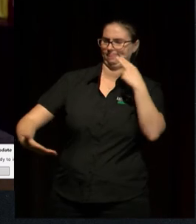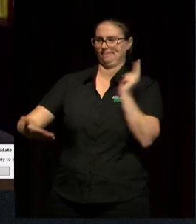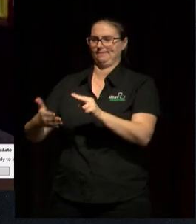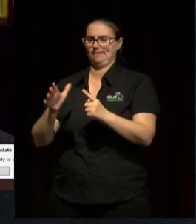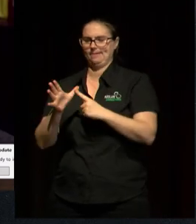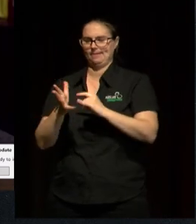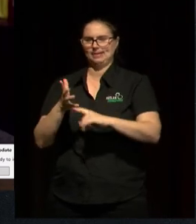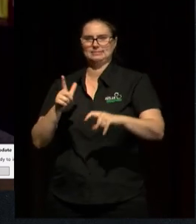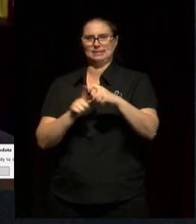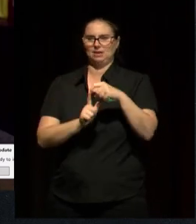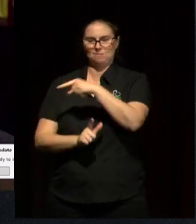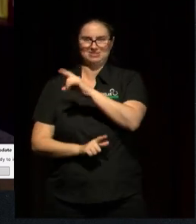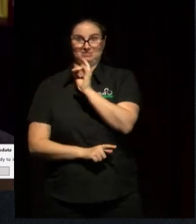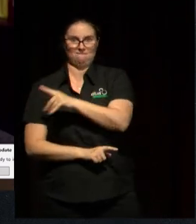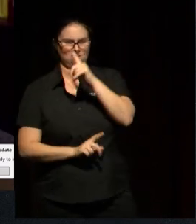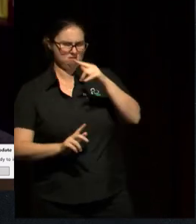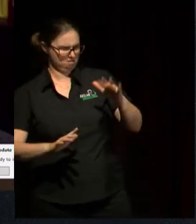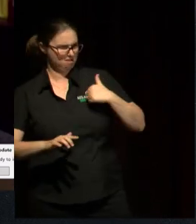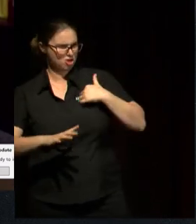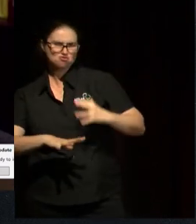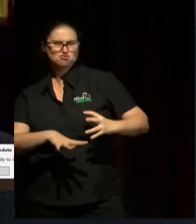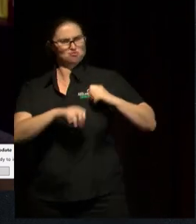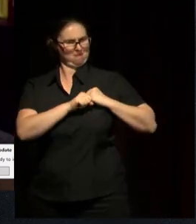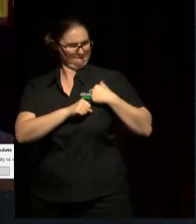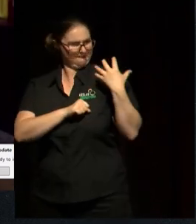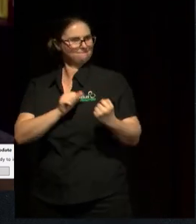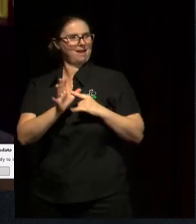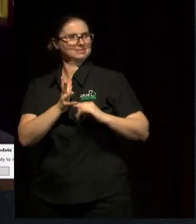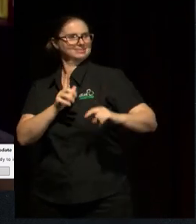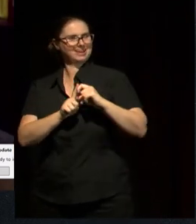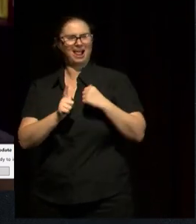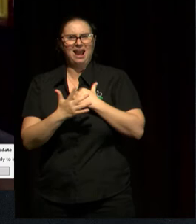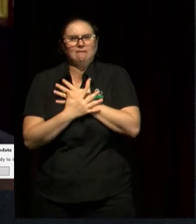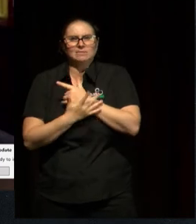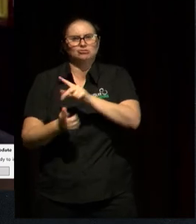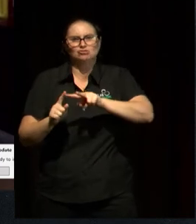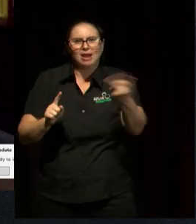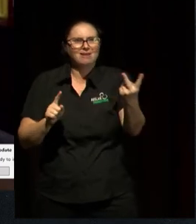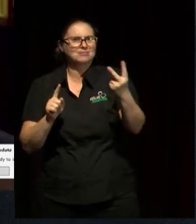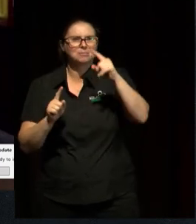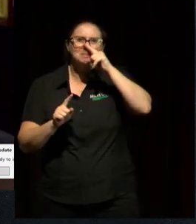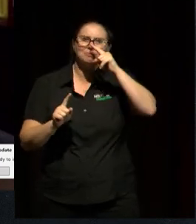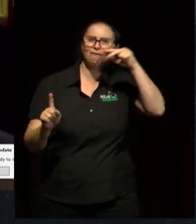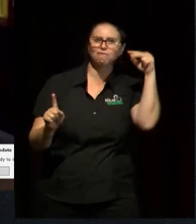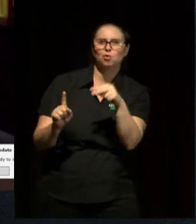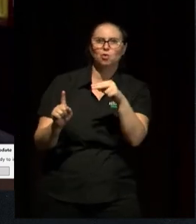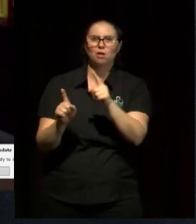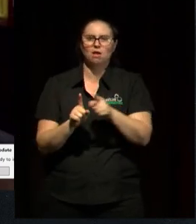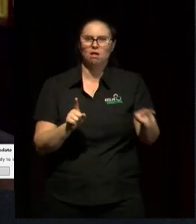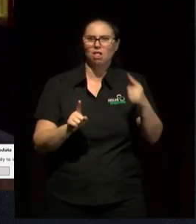which she refers to as a superpower, which I also love because, again, it's so transgressive in terms of ruffling